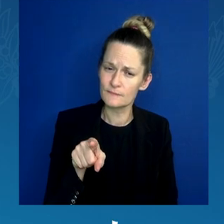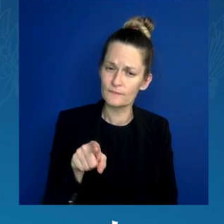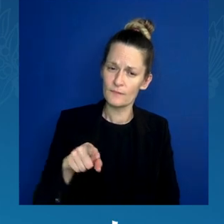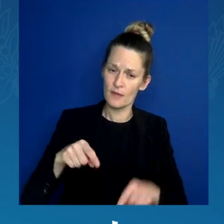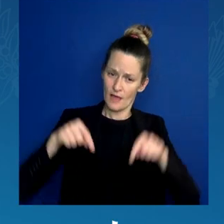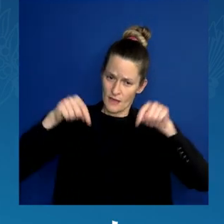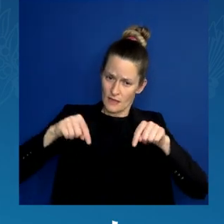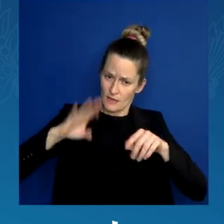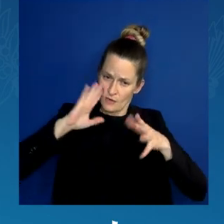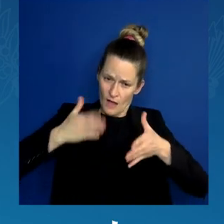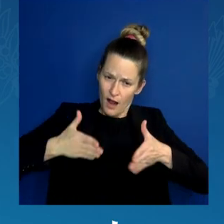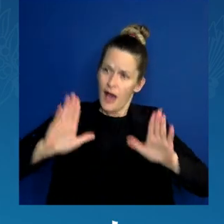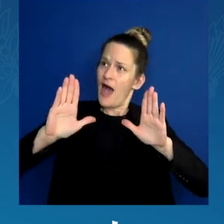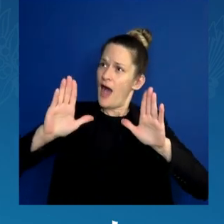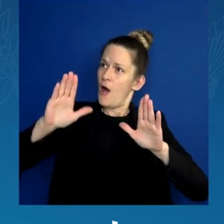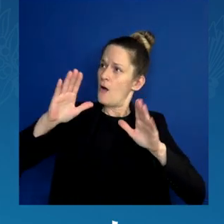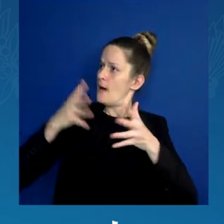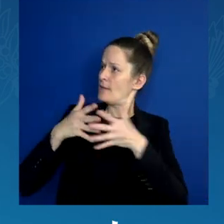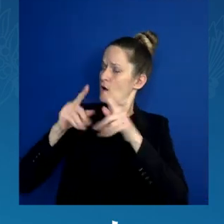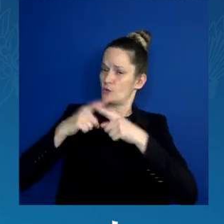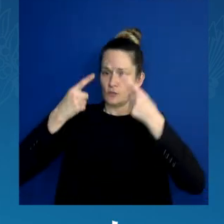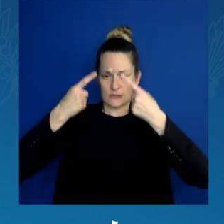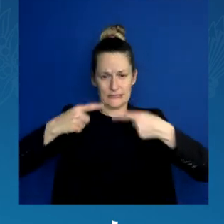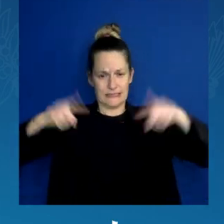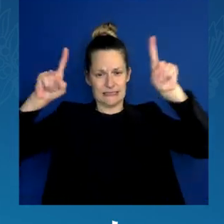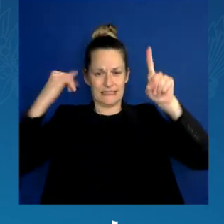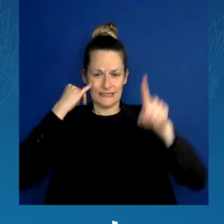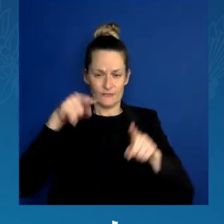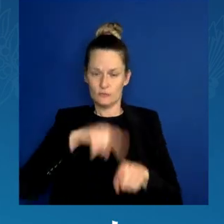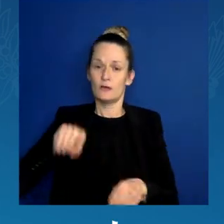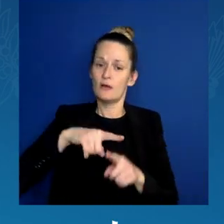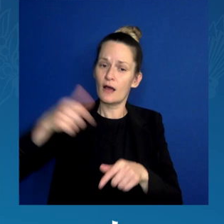May God bless you and may God bless America.